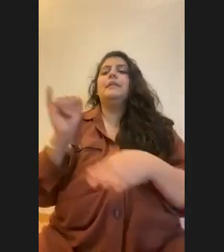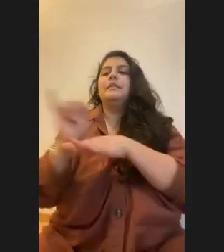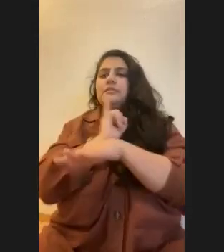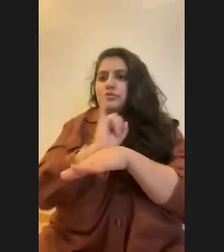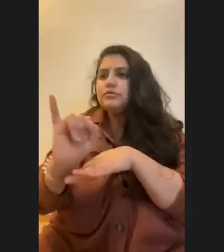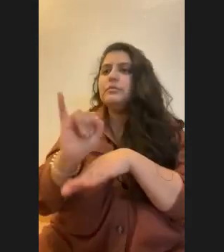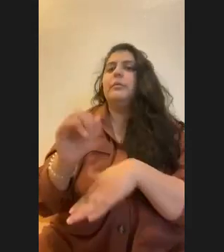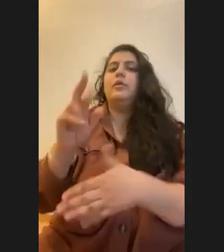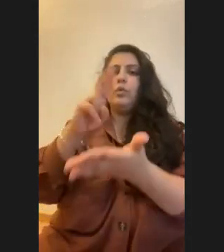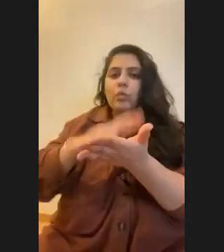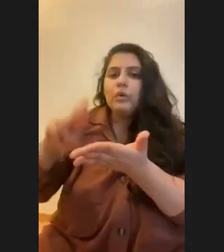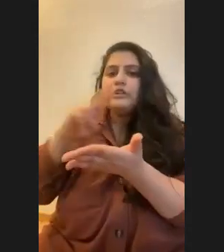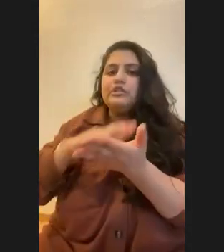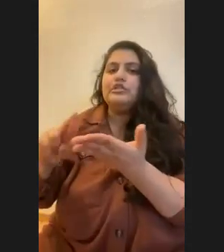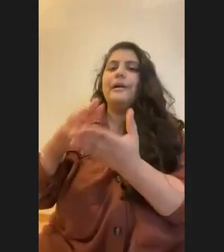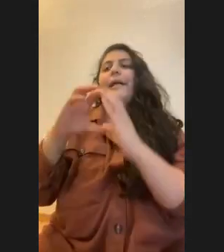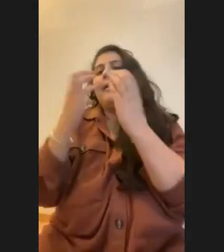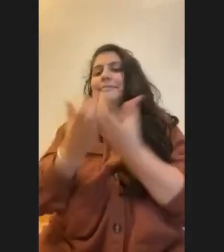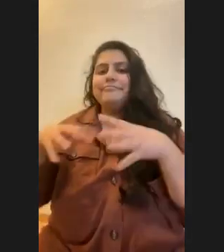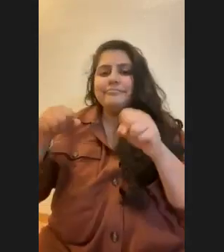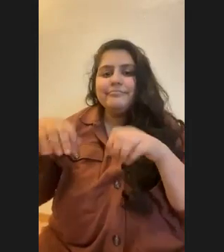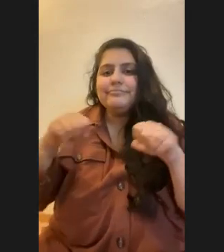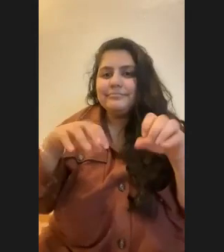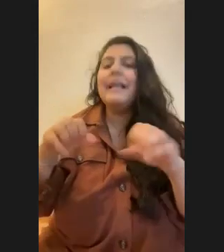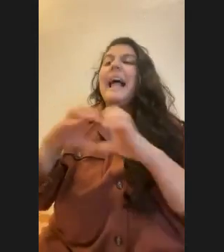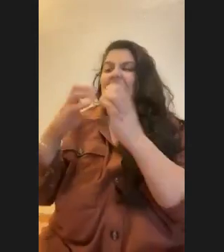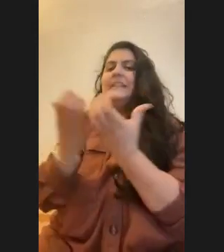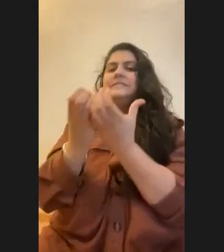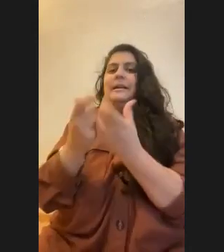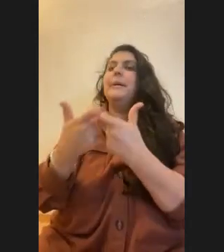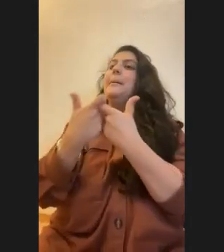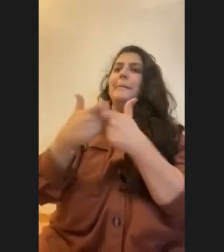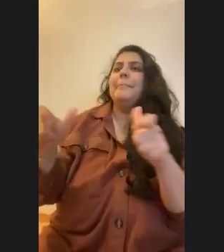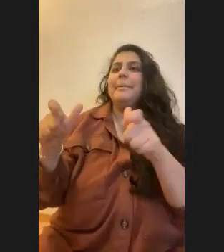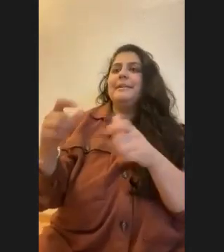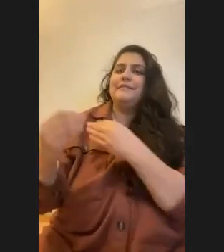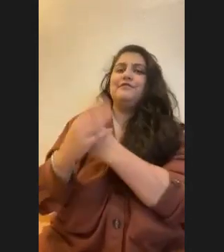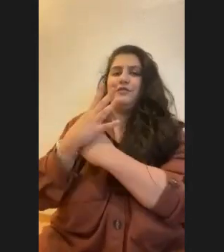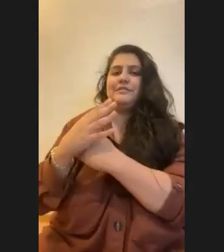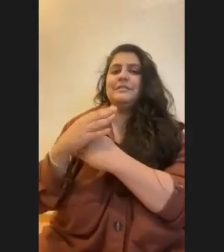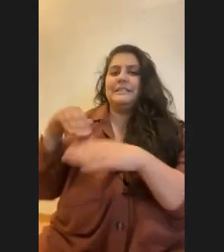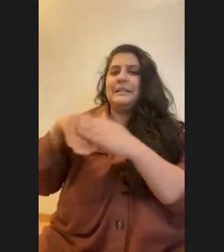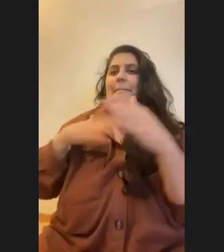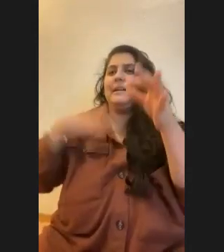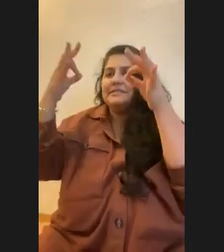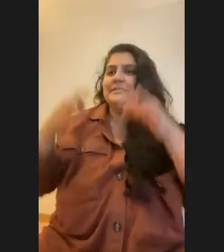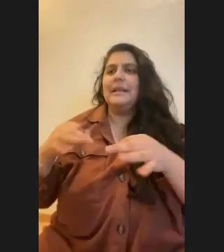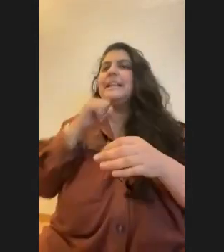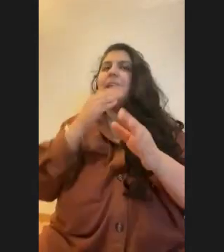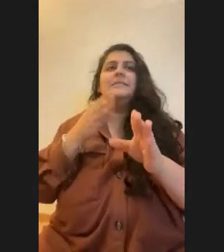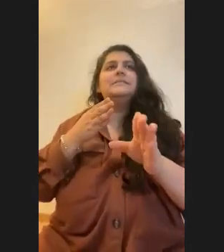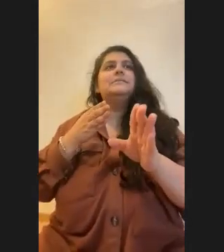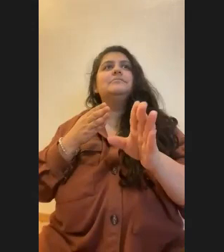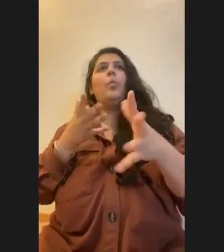like classes, right. To classes were a big component in my decision of not pursuing engineering. after I got my degree, I was like,